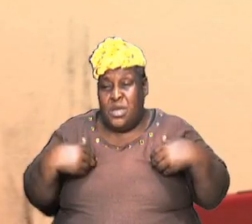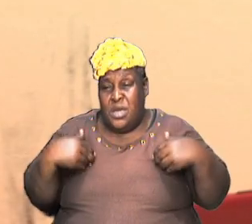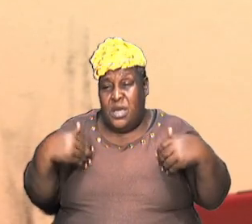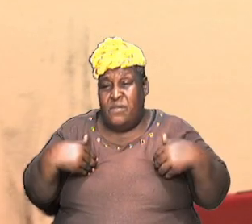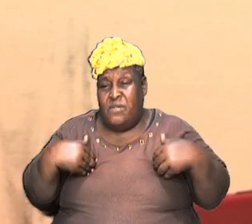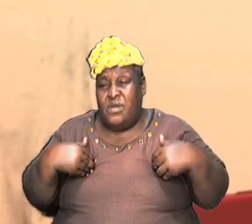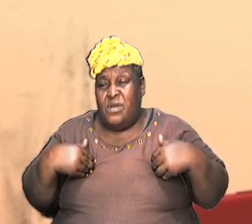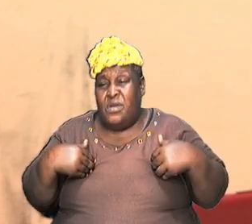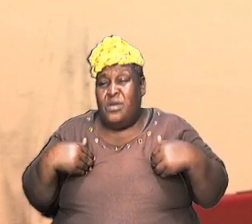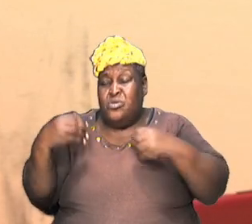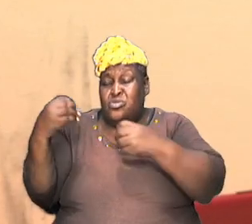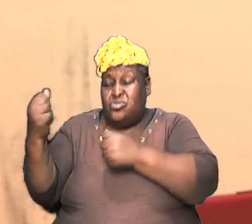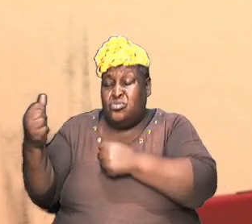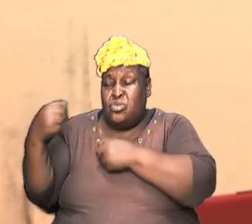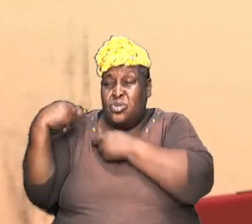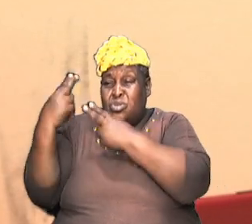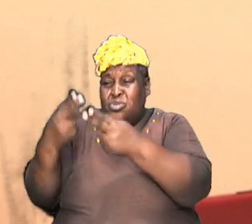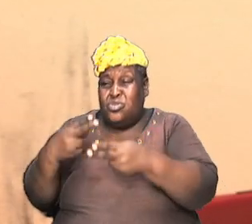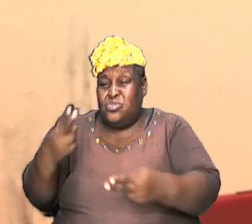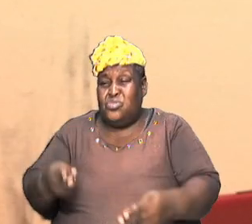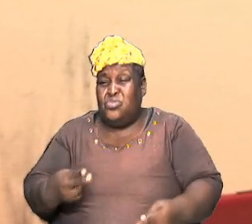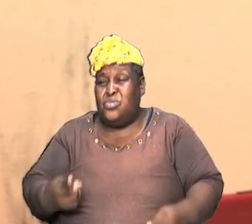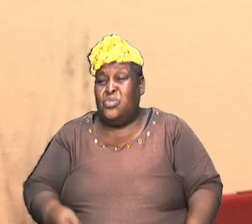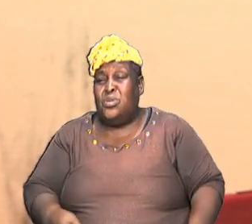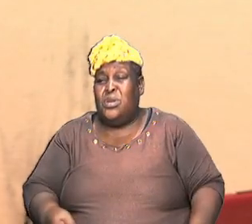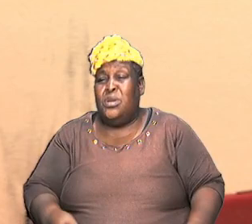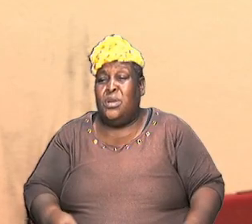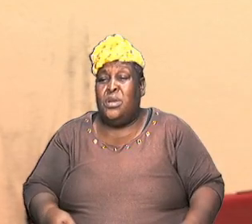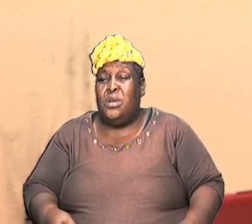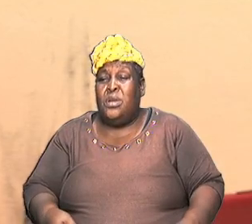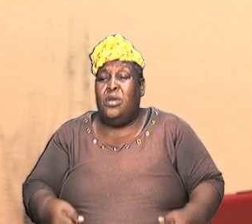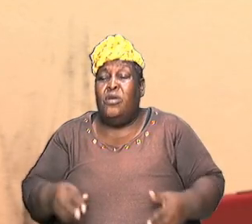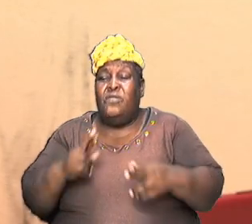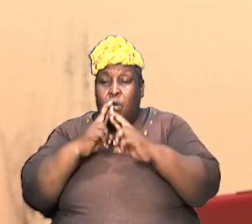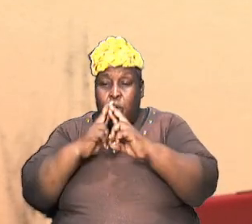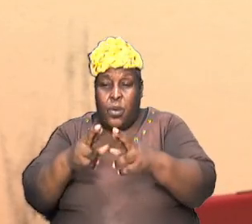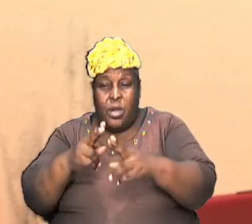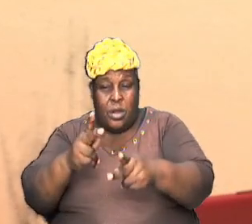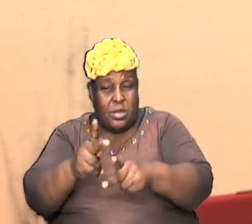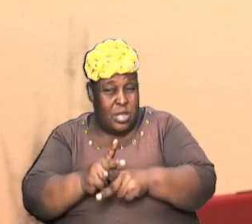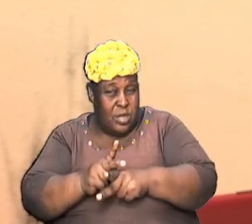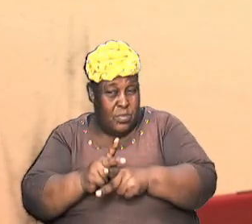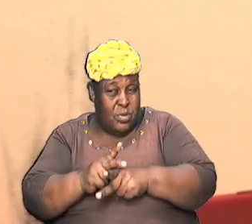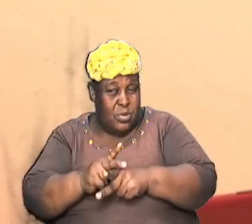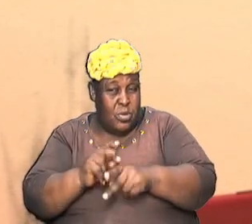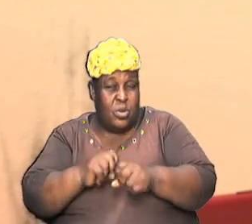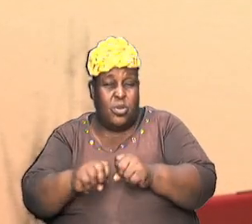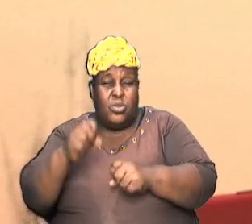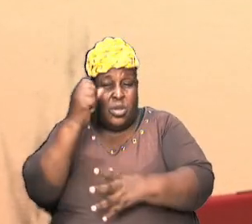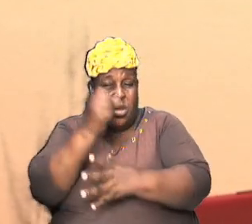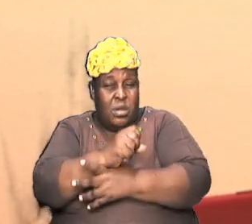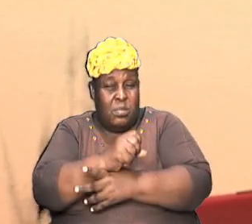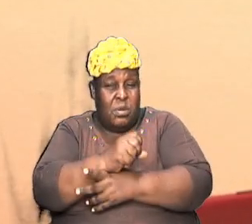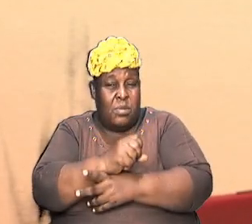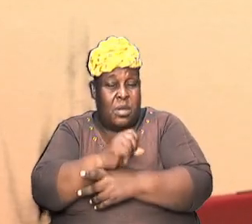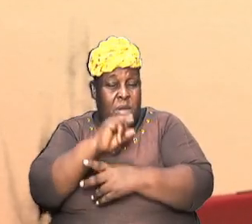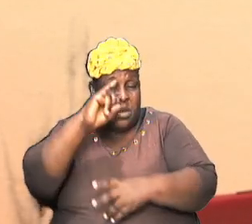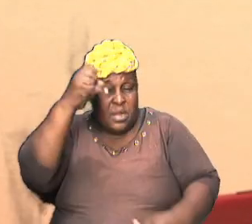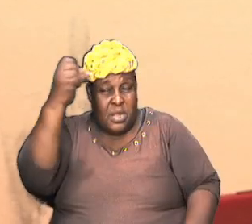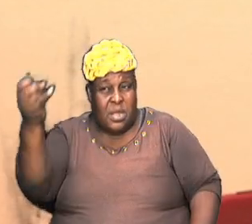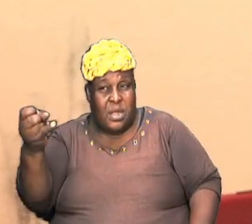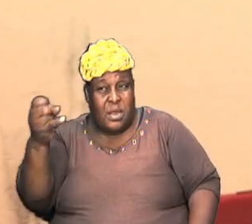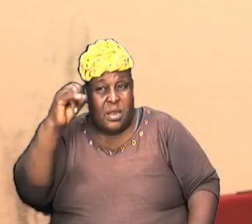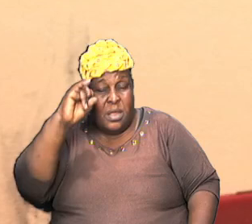strong history of record keeping so Abraham begat Isaac Isaac